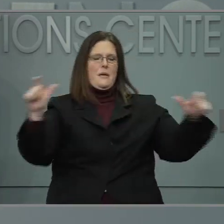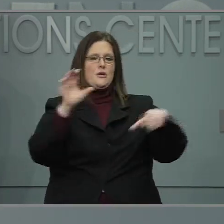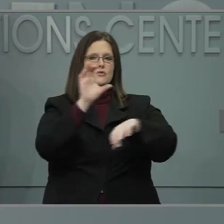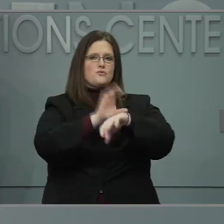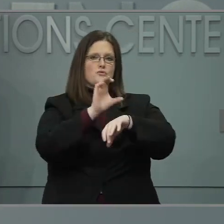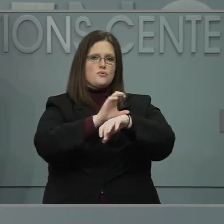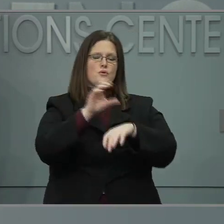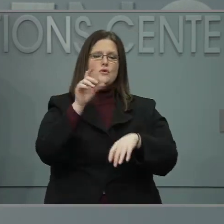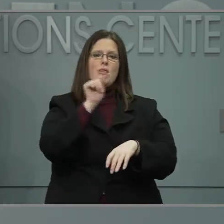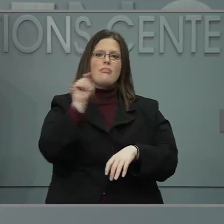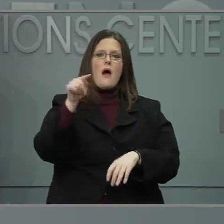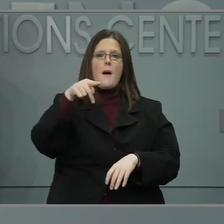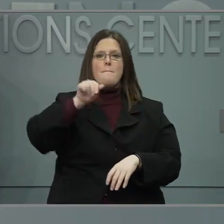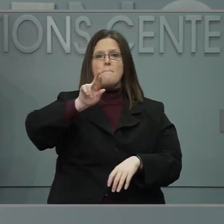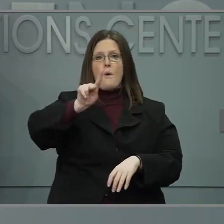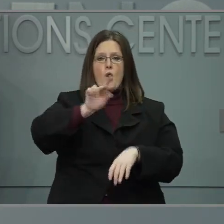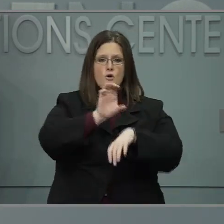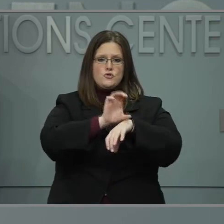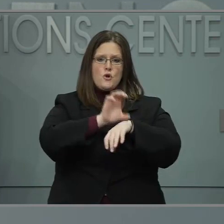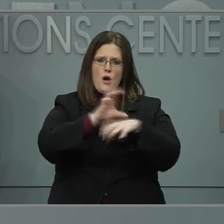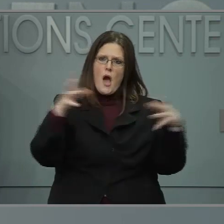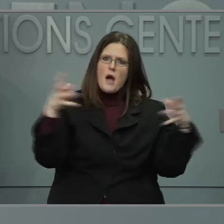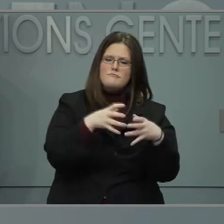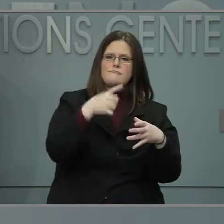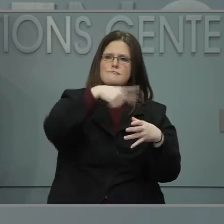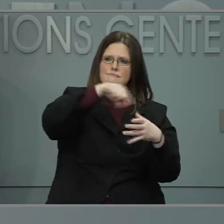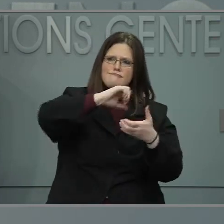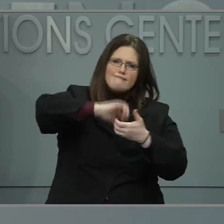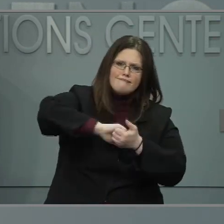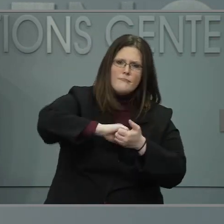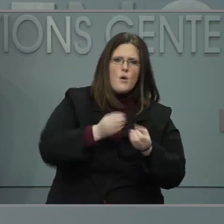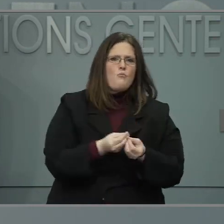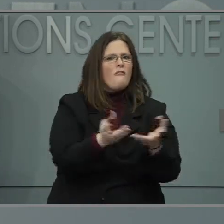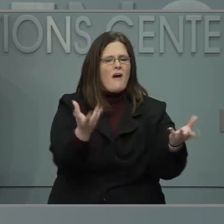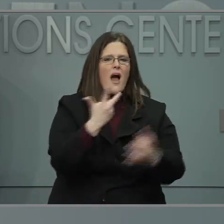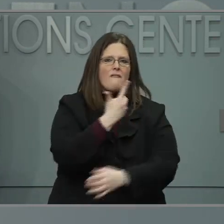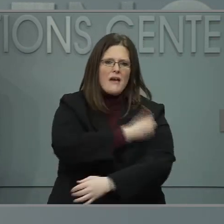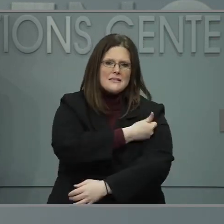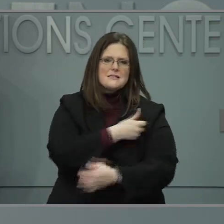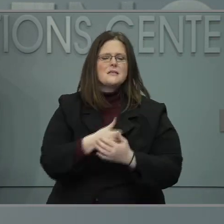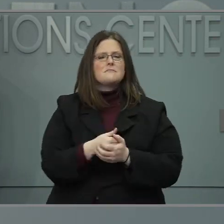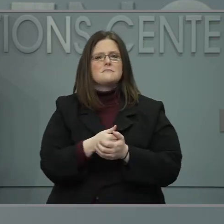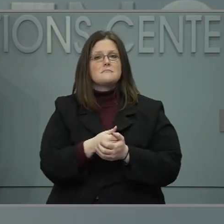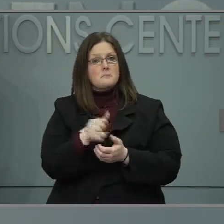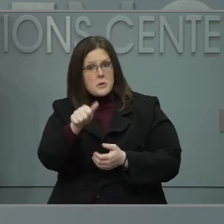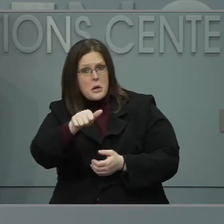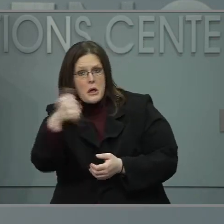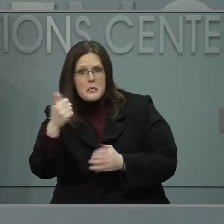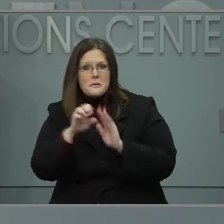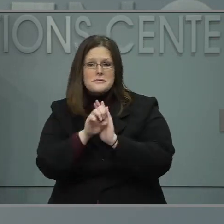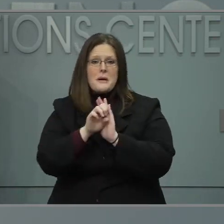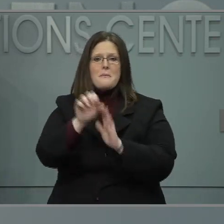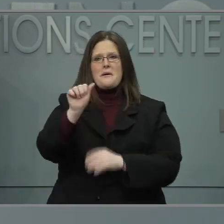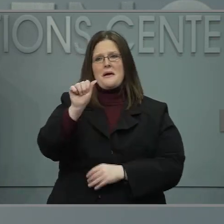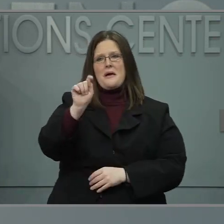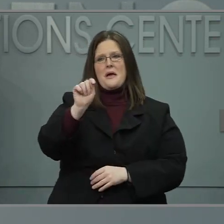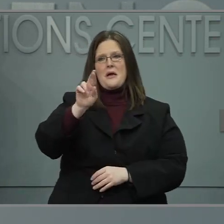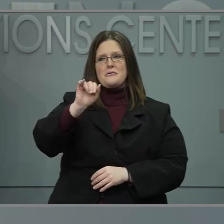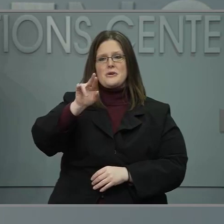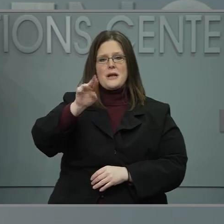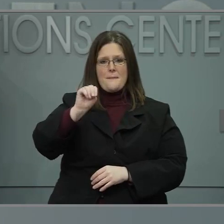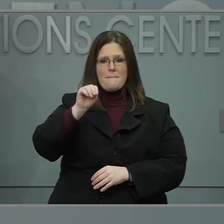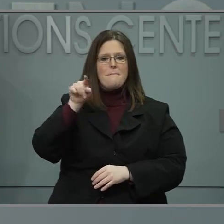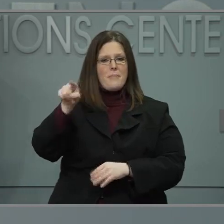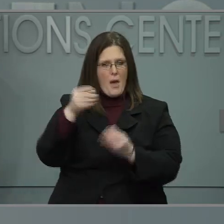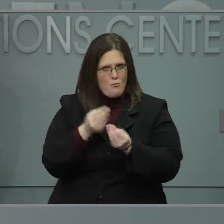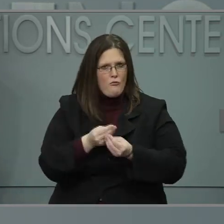vaccination event. Atrium's mobile unit has provided vaccines to more than 1800 community members of